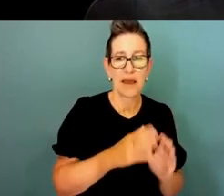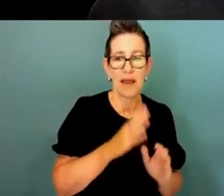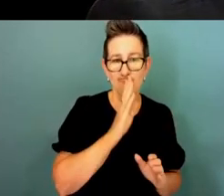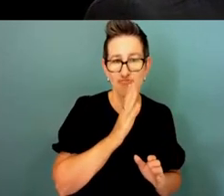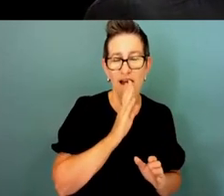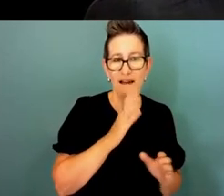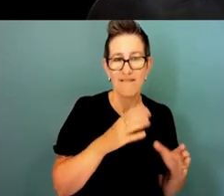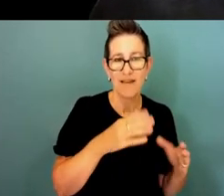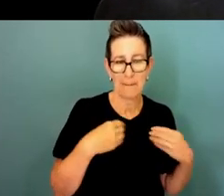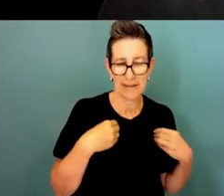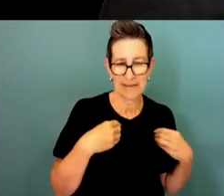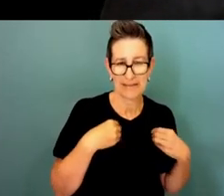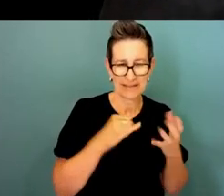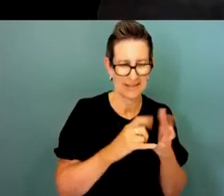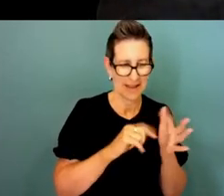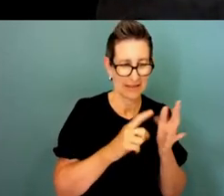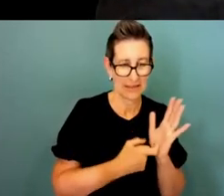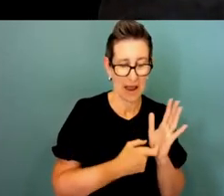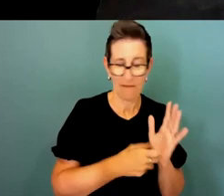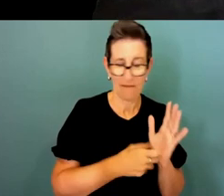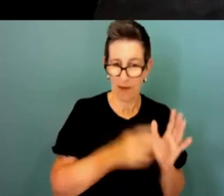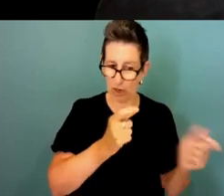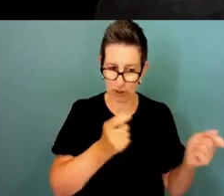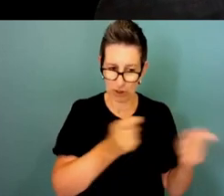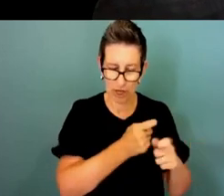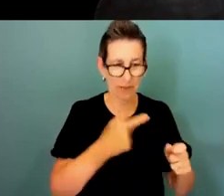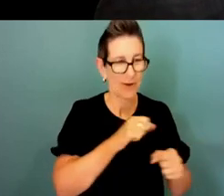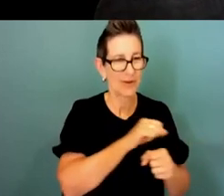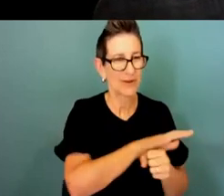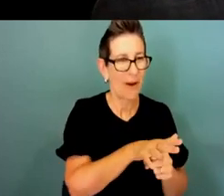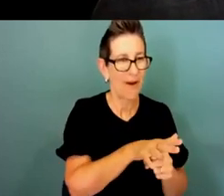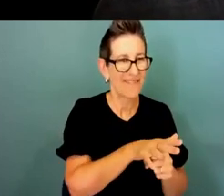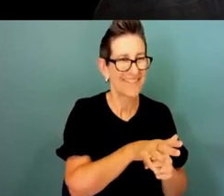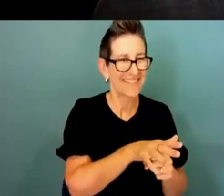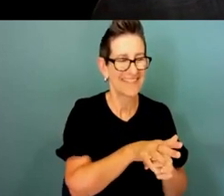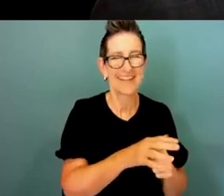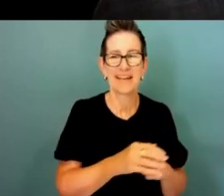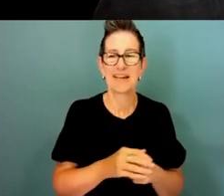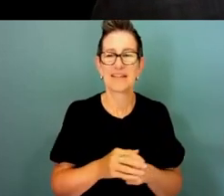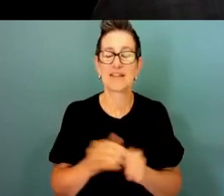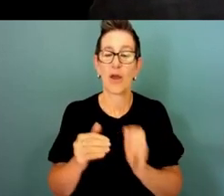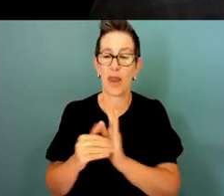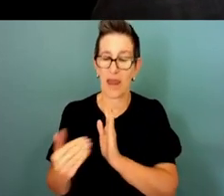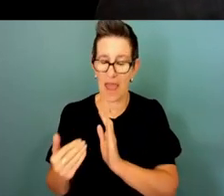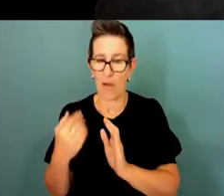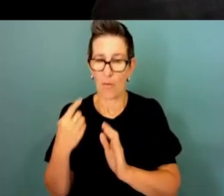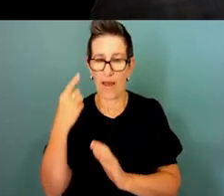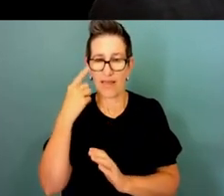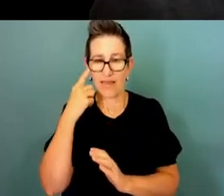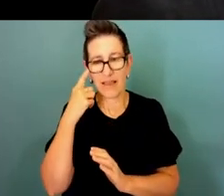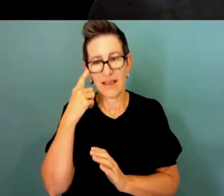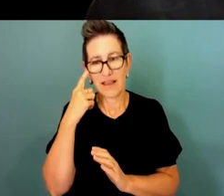very quickly in this because of COVID what Secretaries Board is doing at the moment is considering what you might call